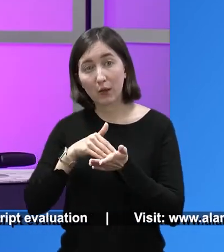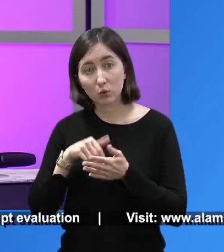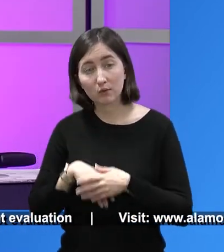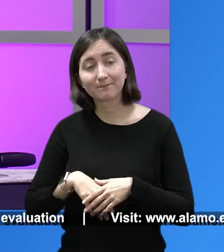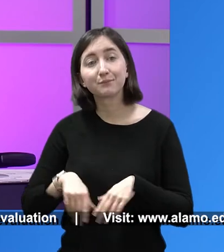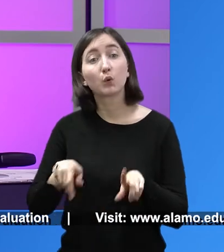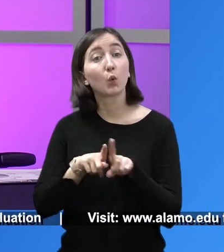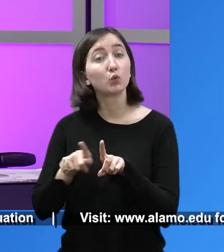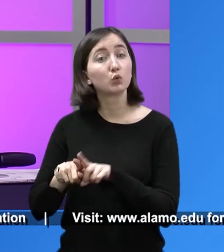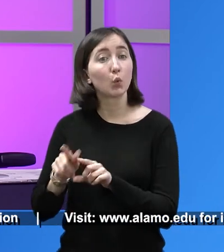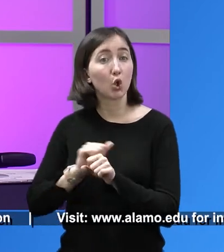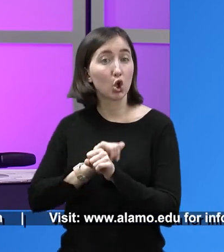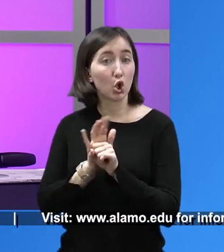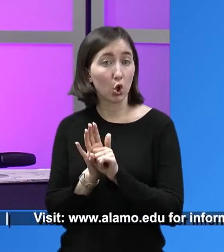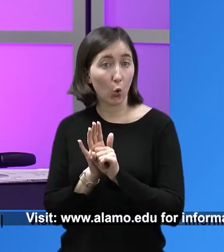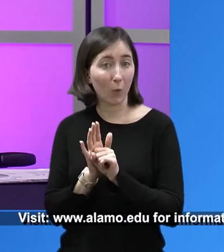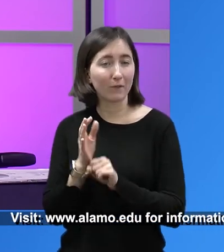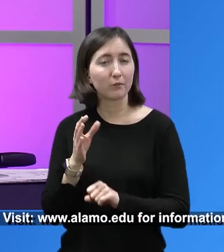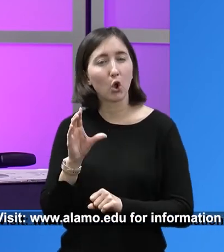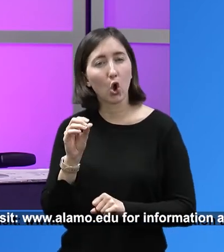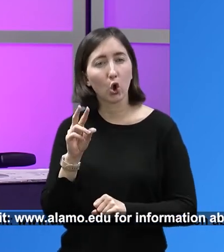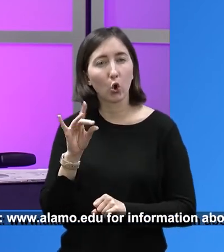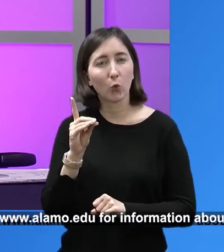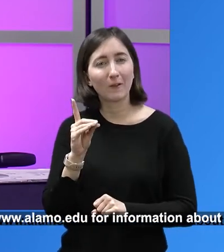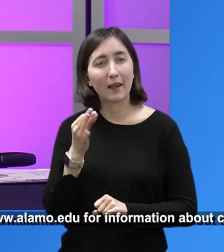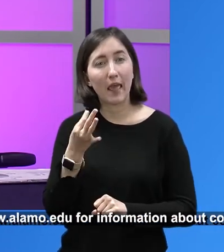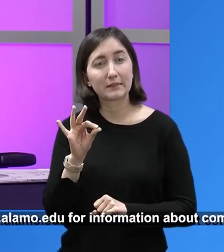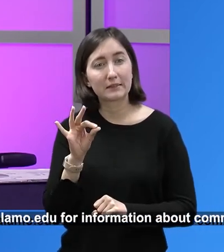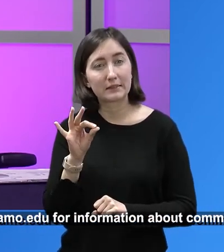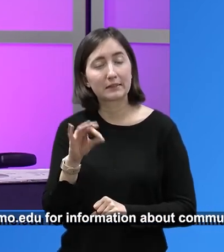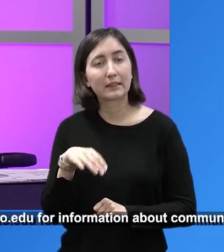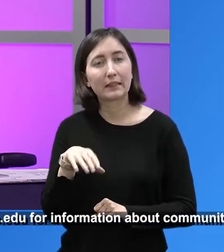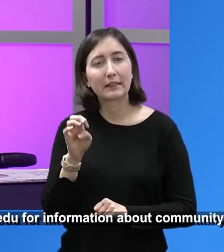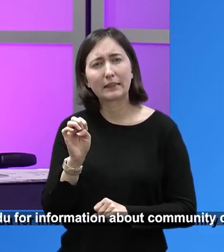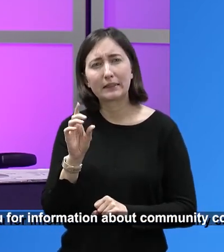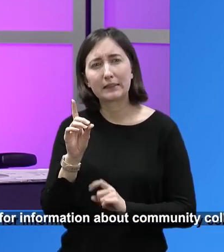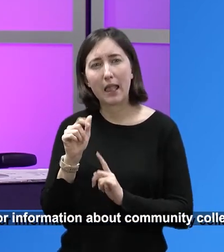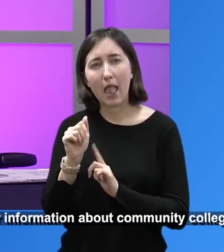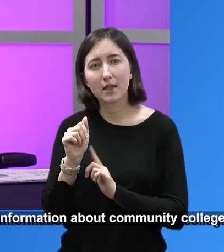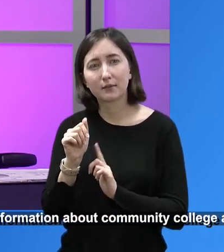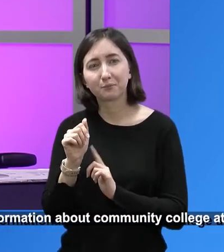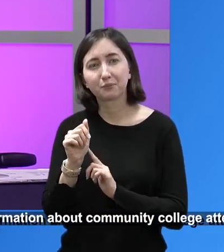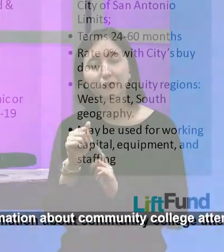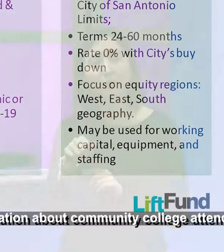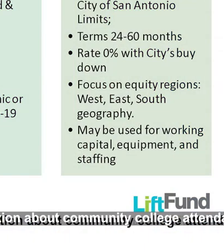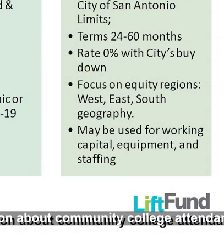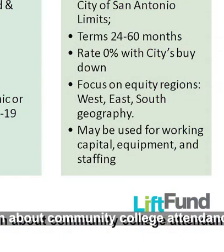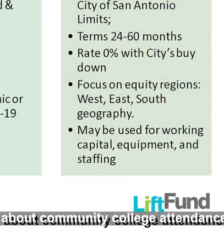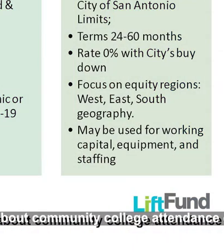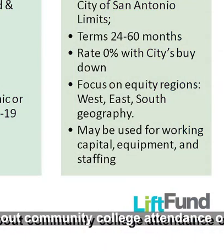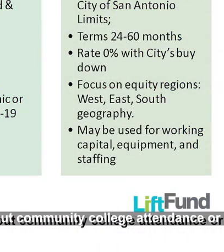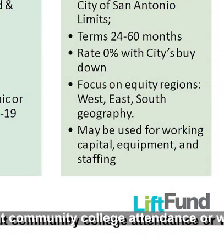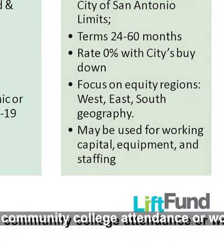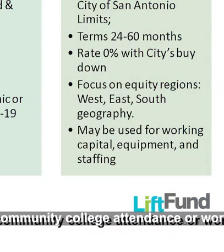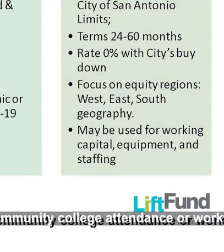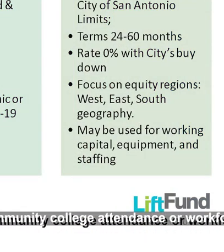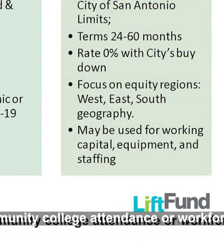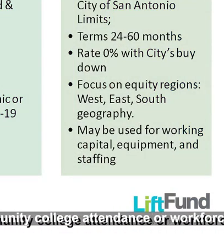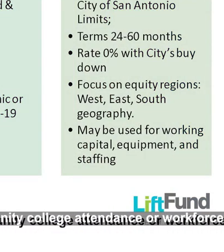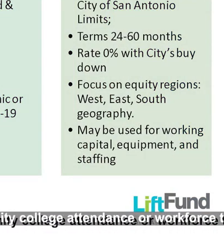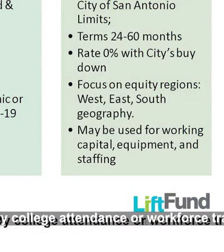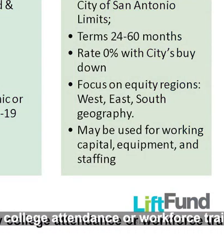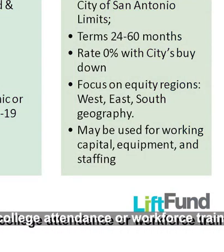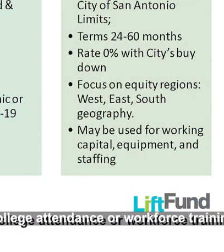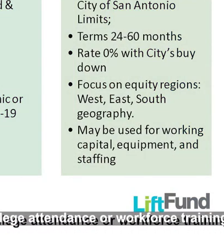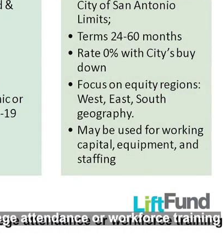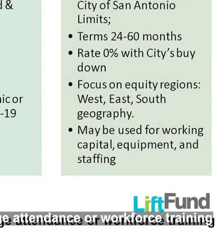the 250,000. And then we have a COVID-19 or EDA loan and that